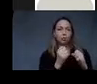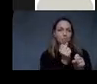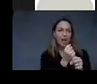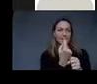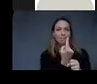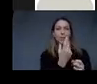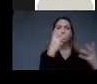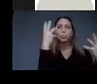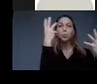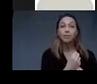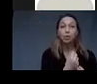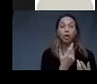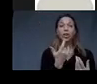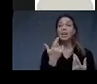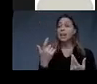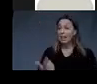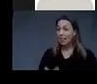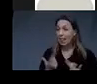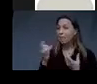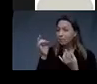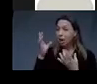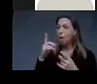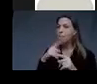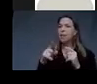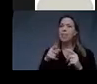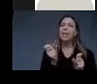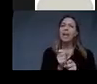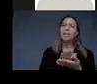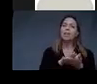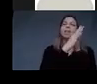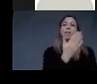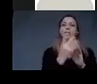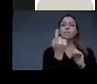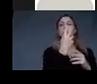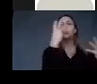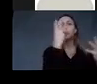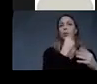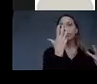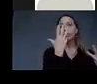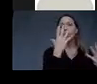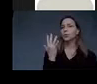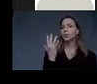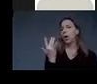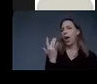of, uh, life as we know it. So I, I think that's why I've always got the landscape there as an anchor.